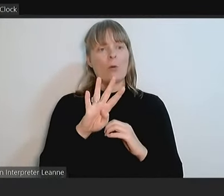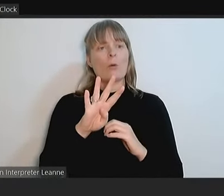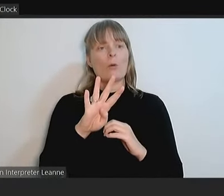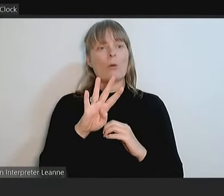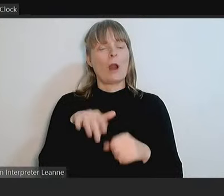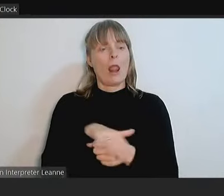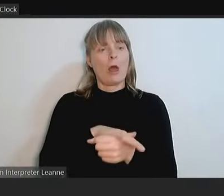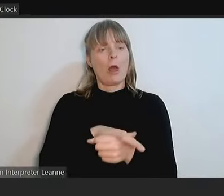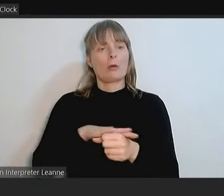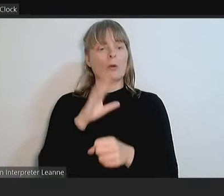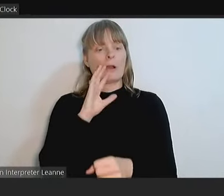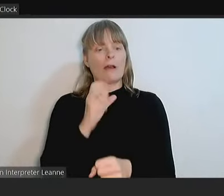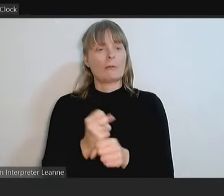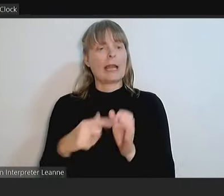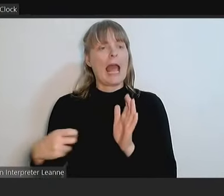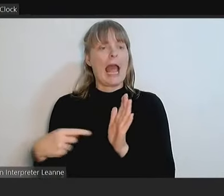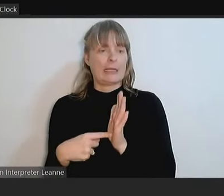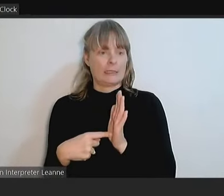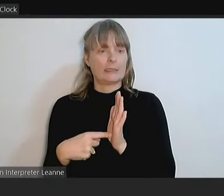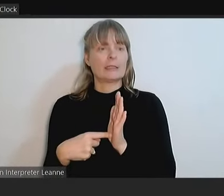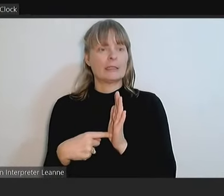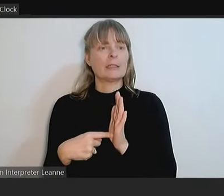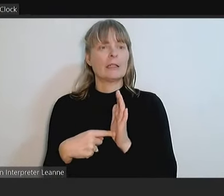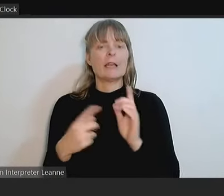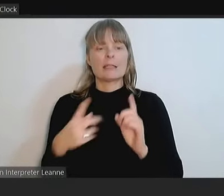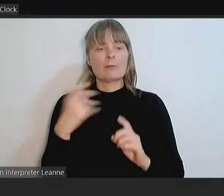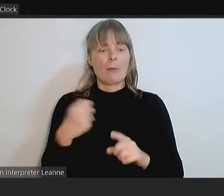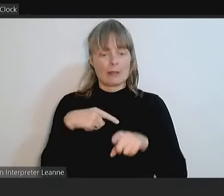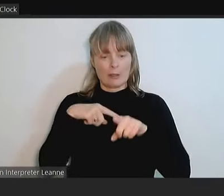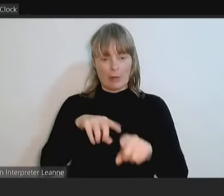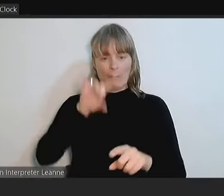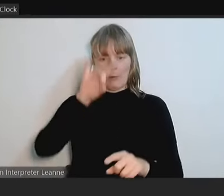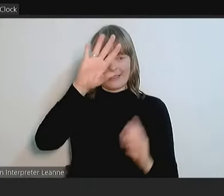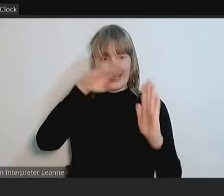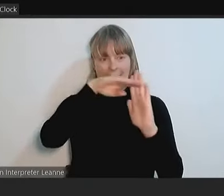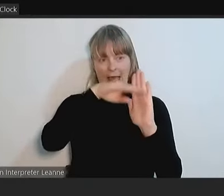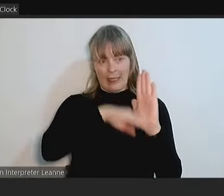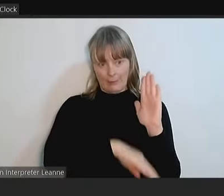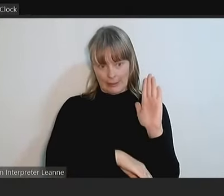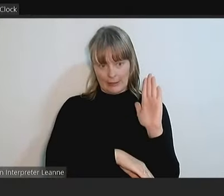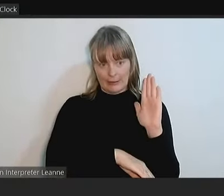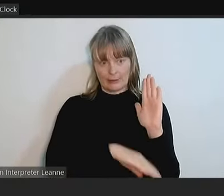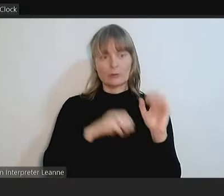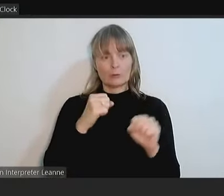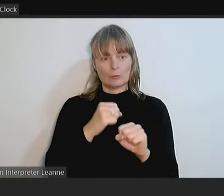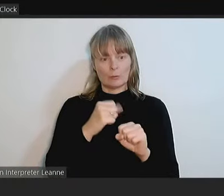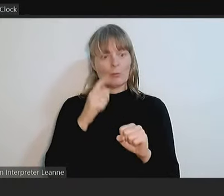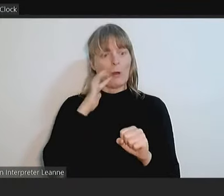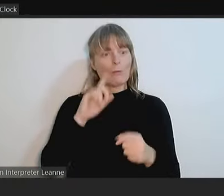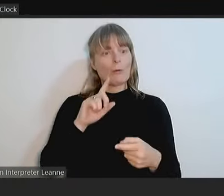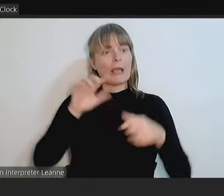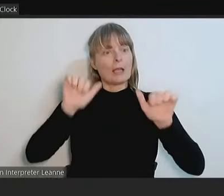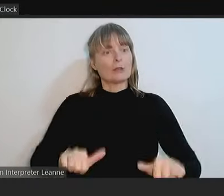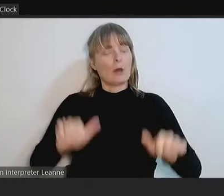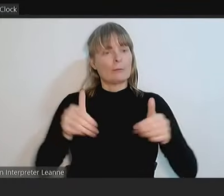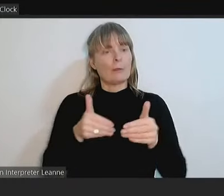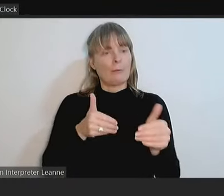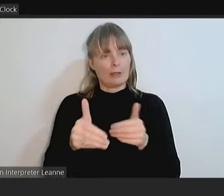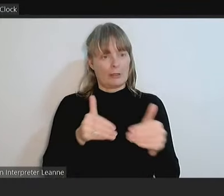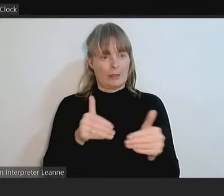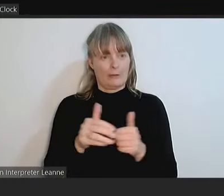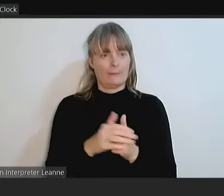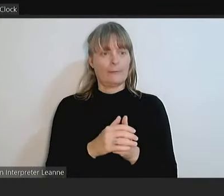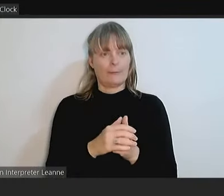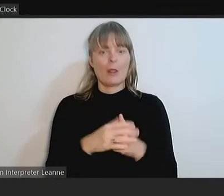requires us to comply with 10 elements of adopting a budget and to ensure that they are met. In terms of the vast number of fees and